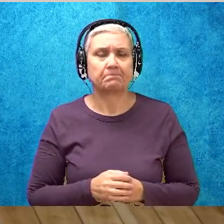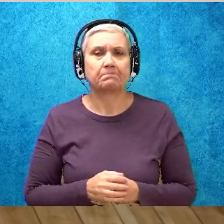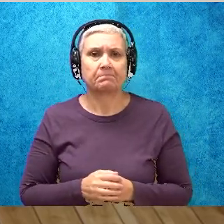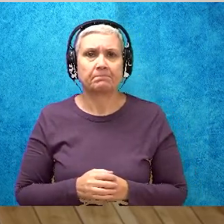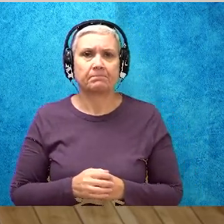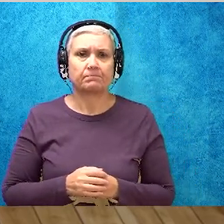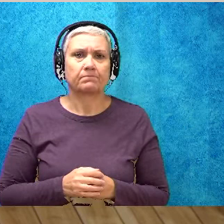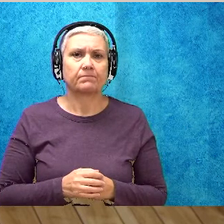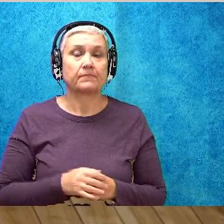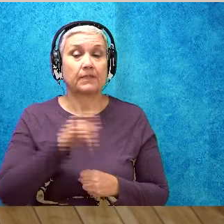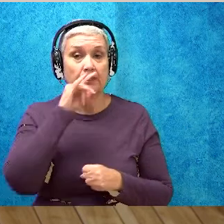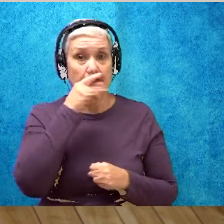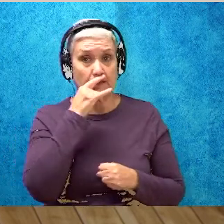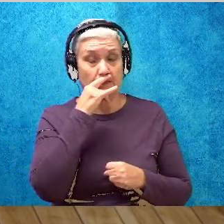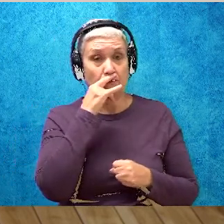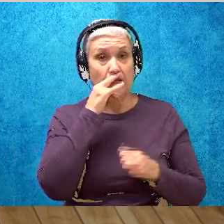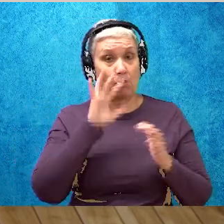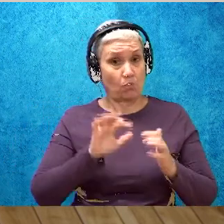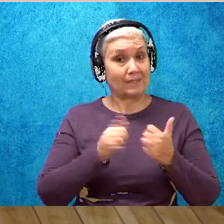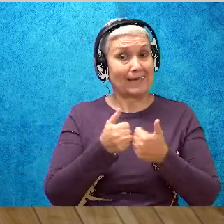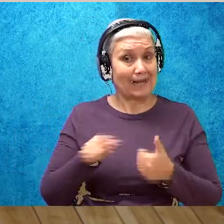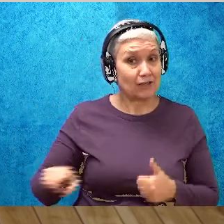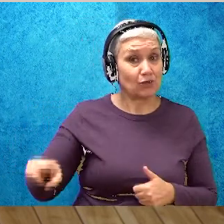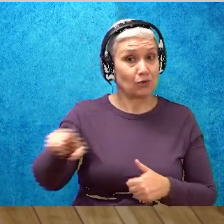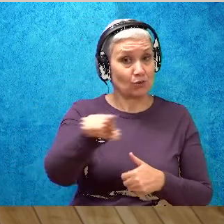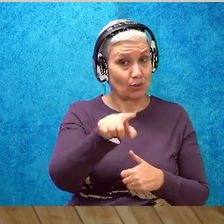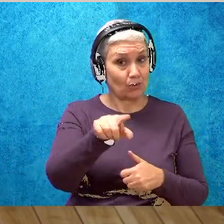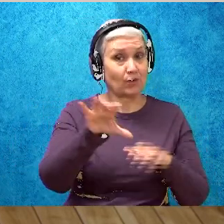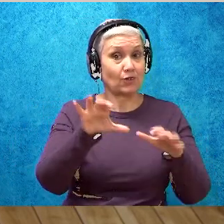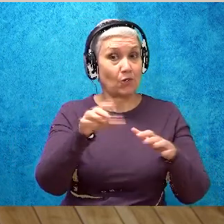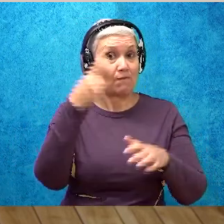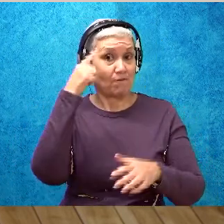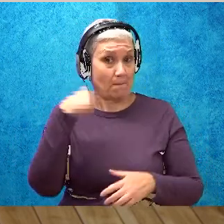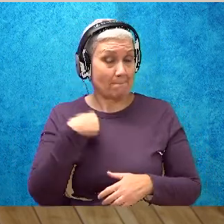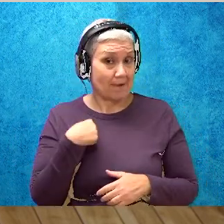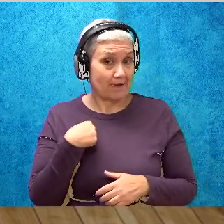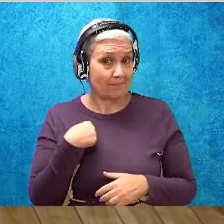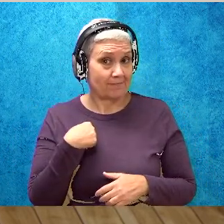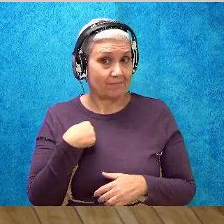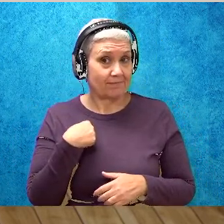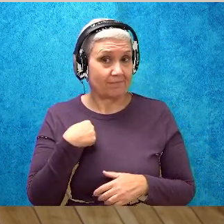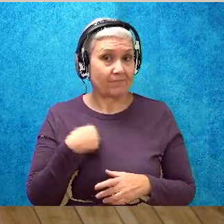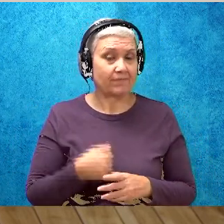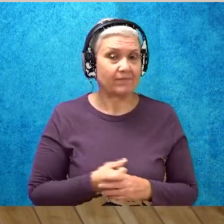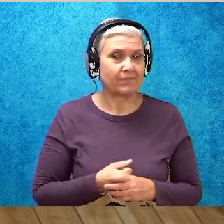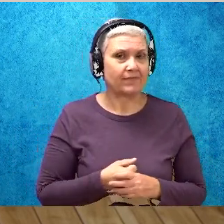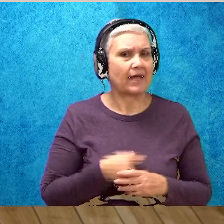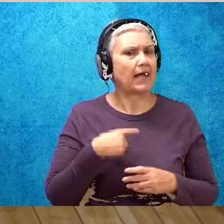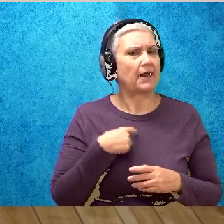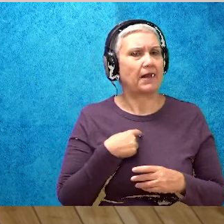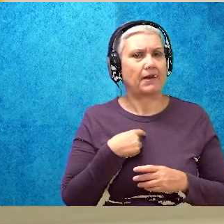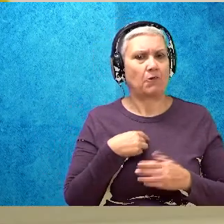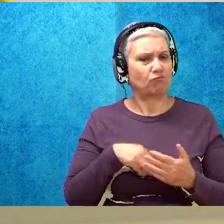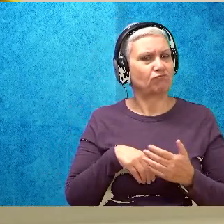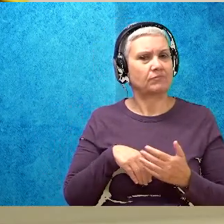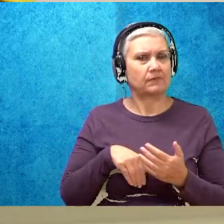Kids, I want to challenge you guys to do something for me. Now, I know I never back down from a challenge. And I know you guys are the same